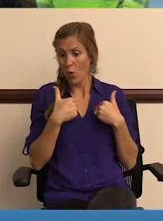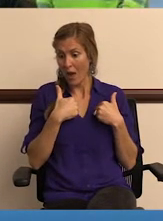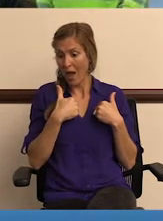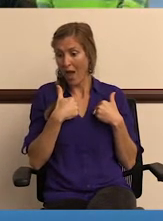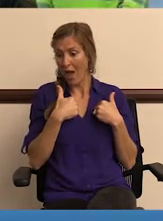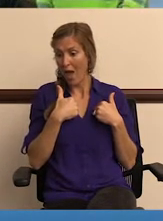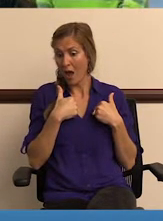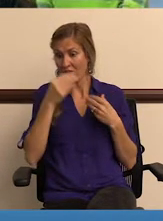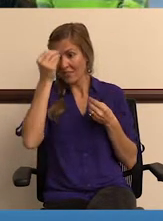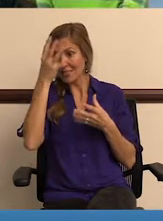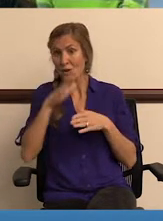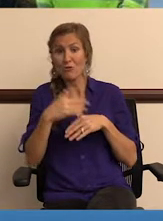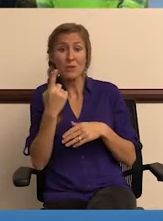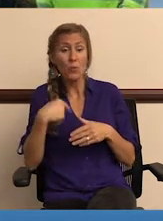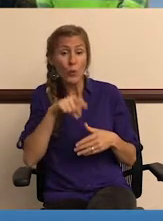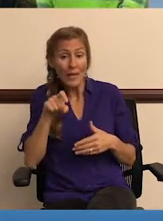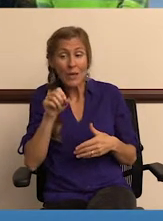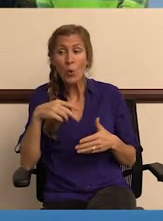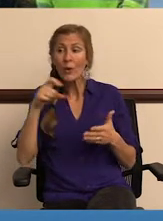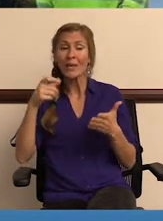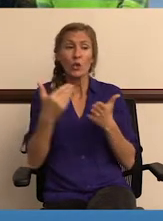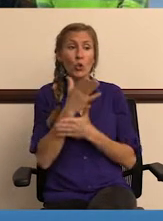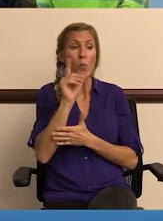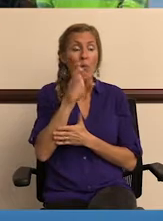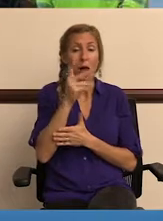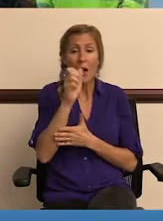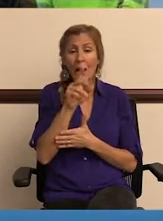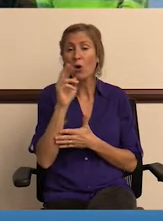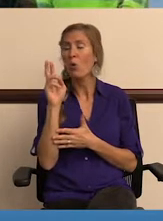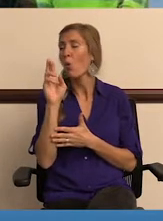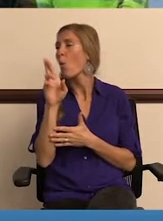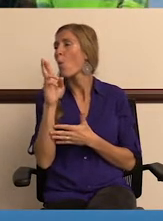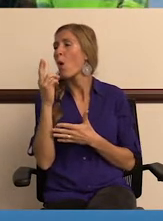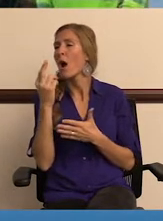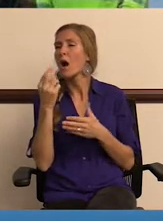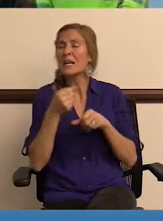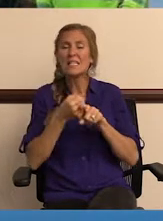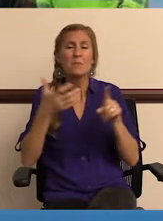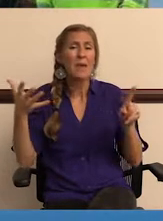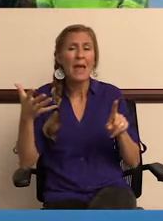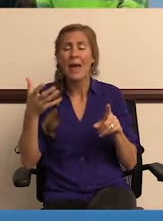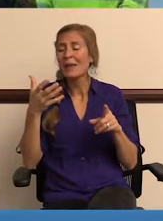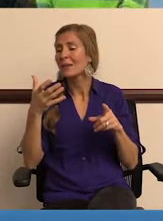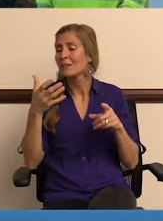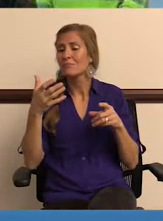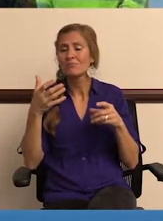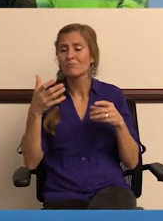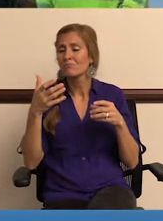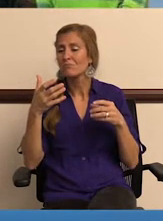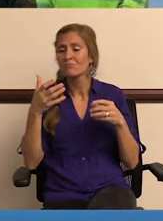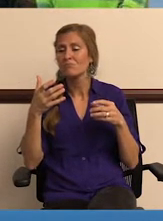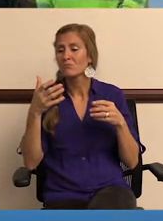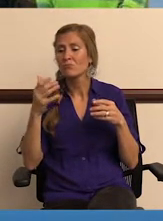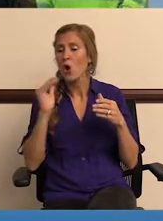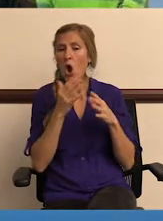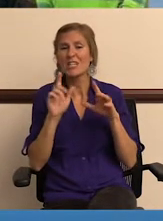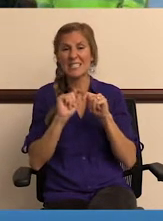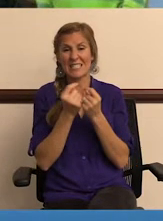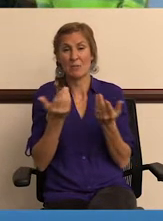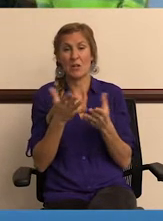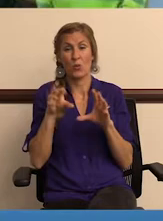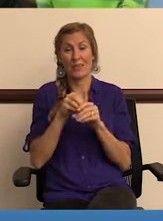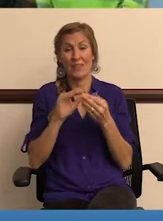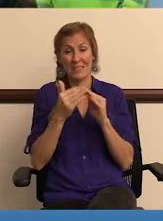don't have the data on something we need or we need a new block added somewhere or expanded, you know,